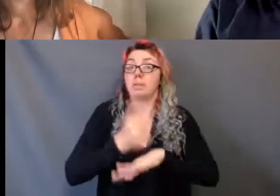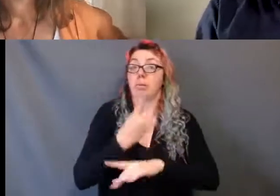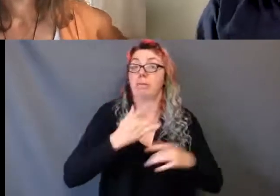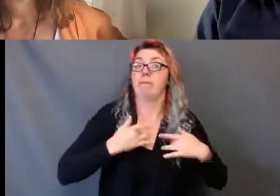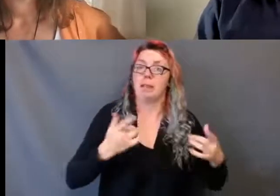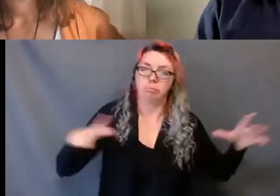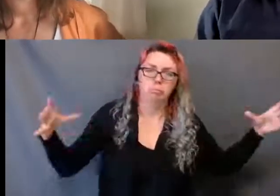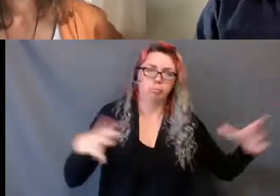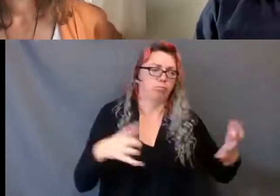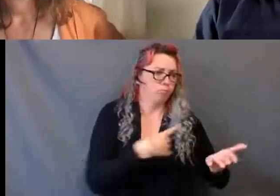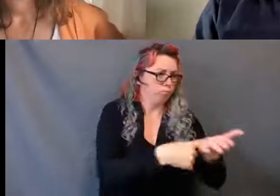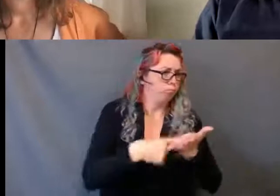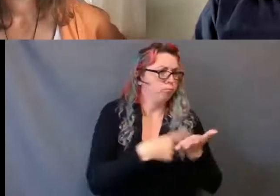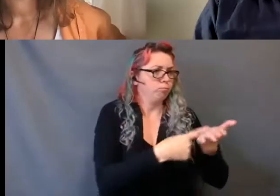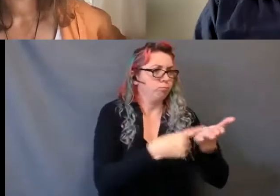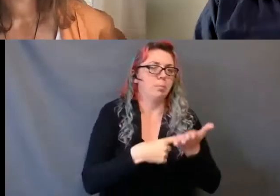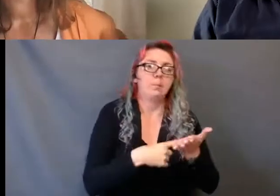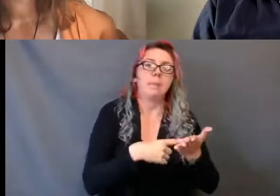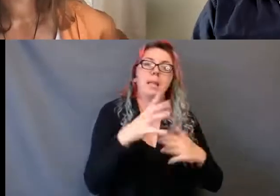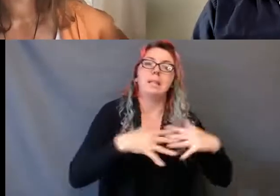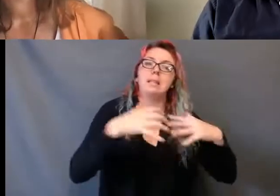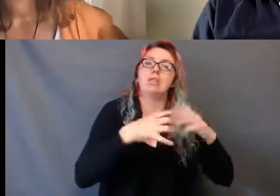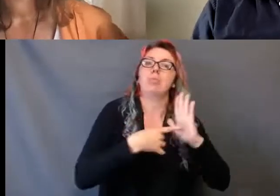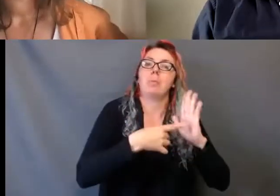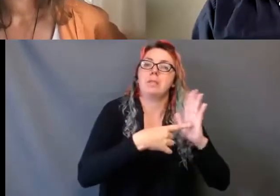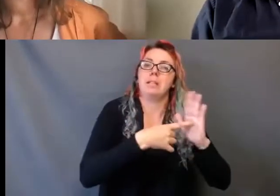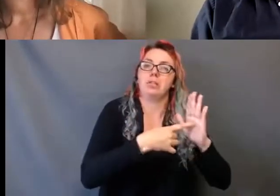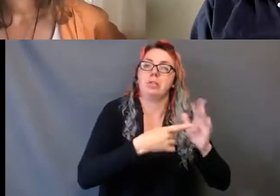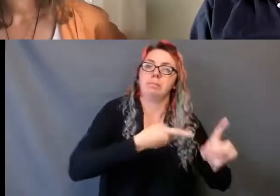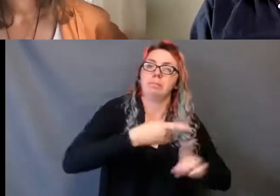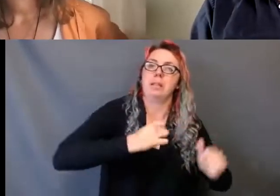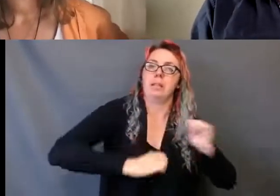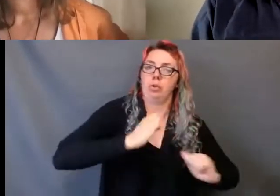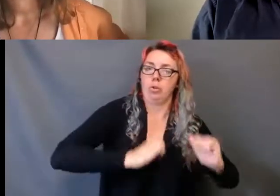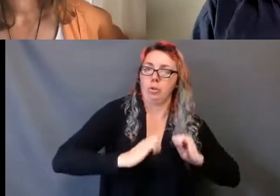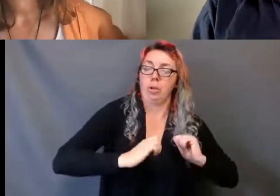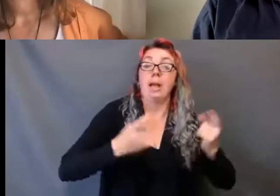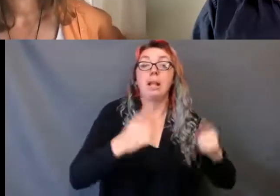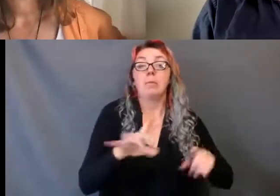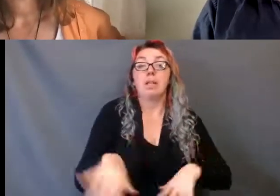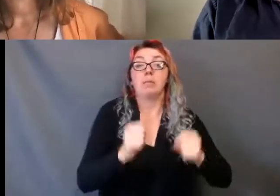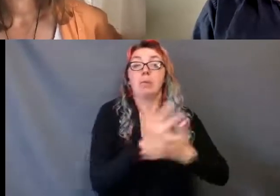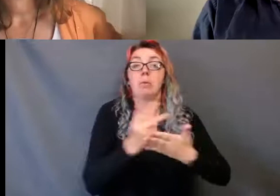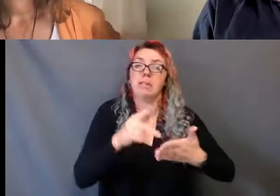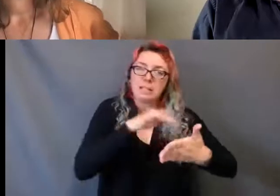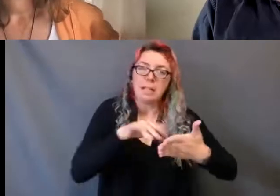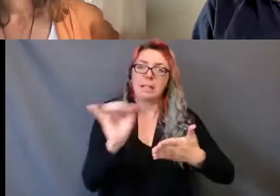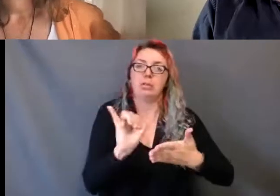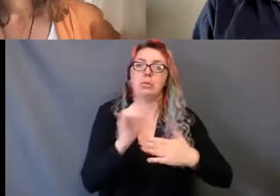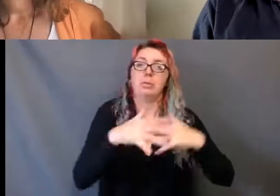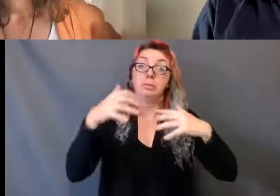And The Study, a three week retreat held by English Theatre, where Indigenous theatre artists from all across the country gathered on